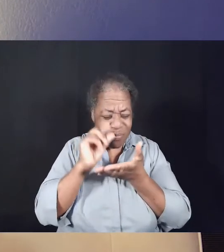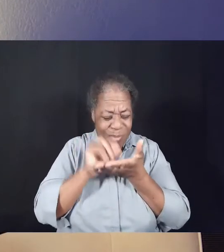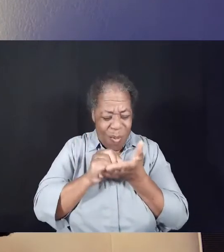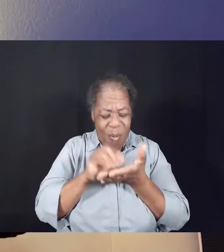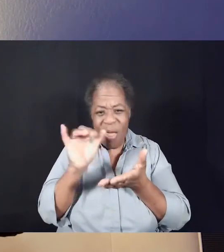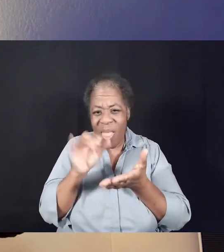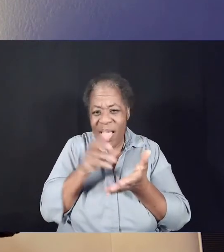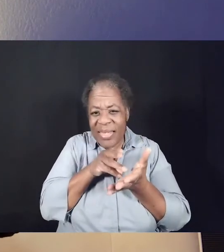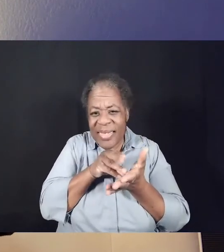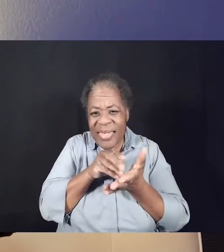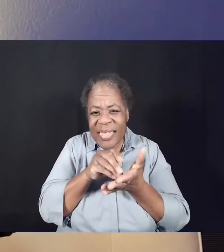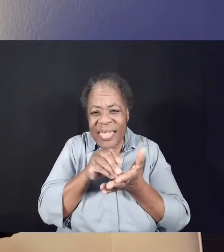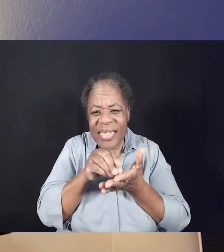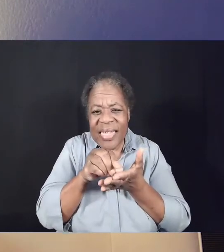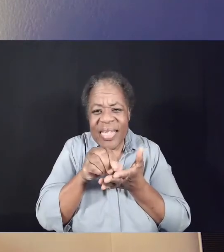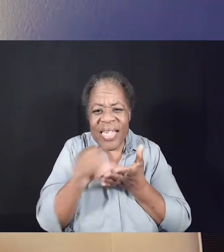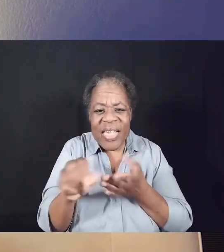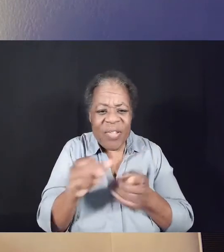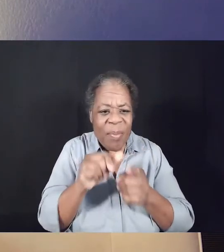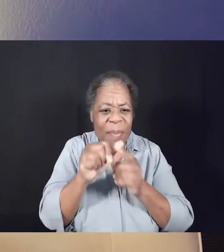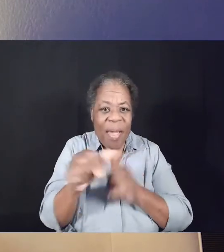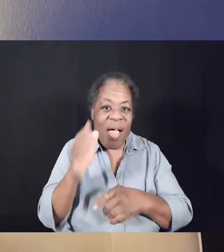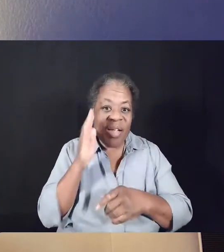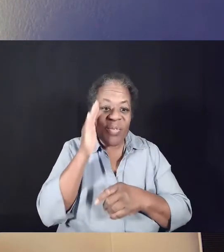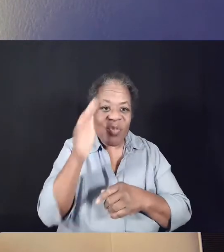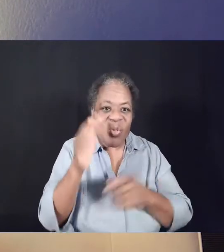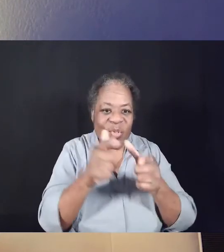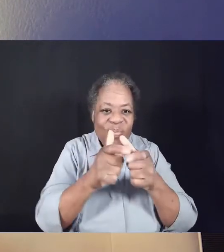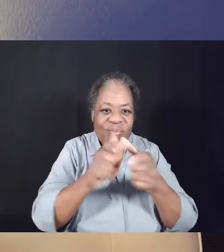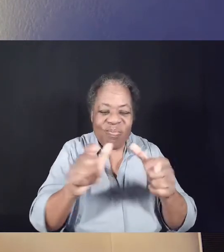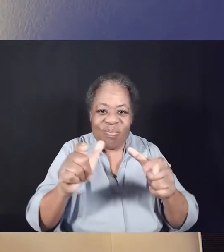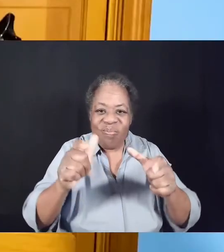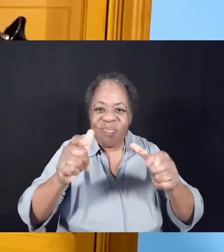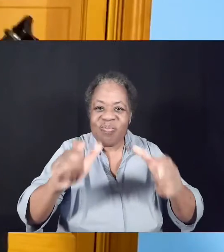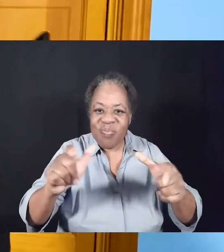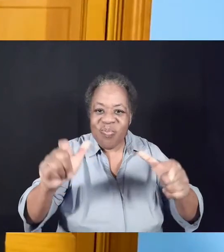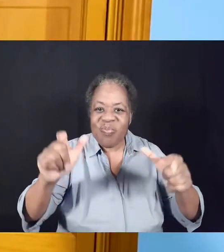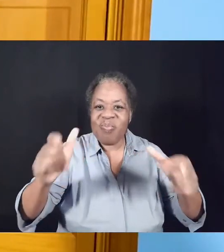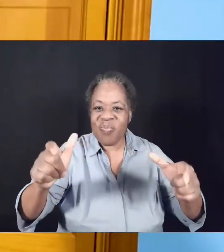only way it rolls.